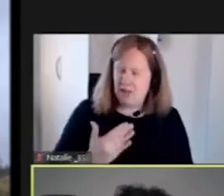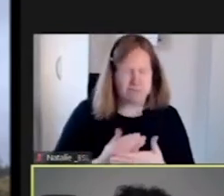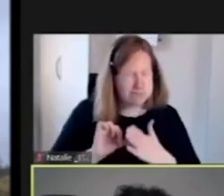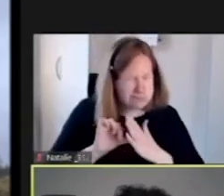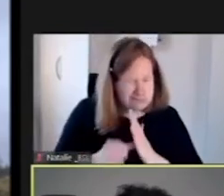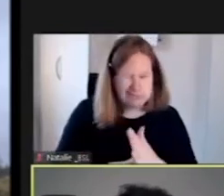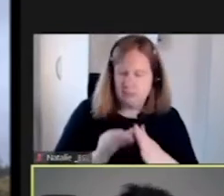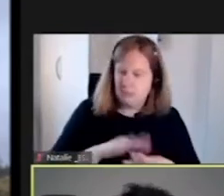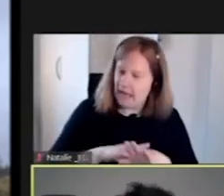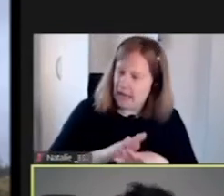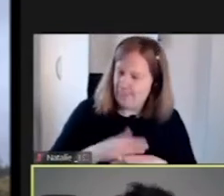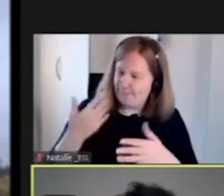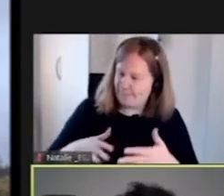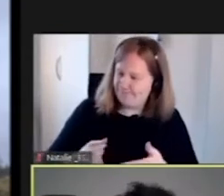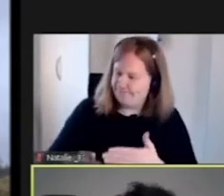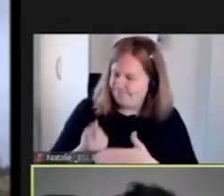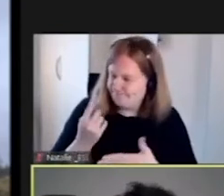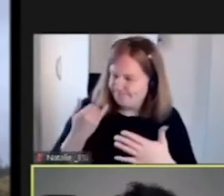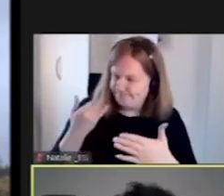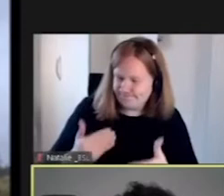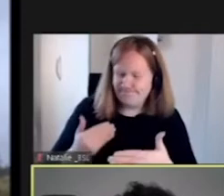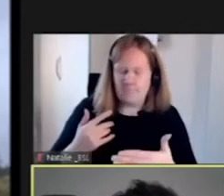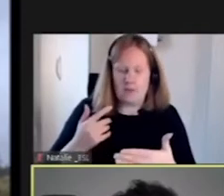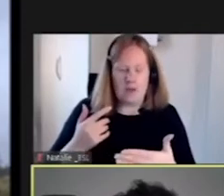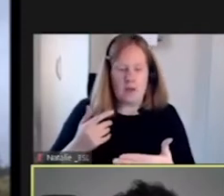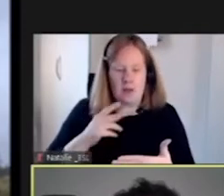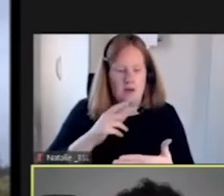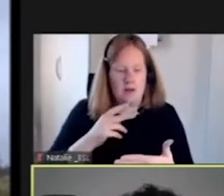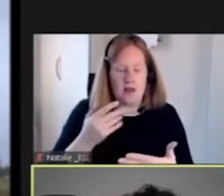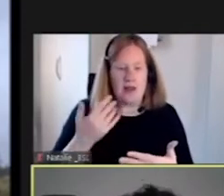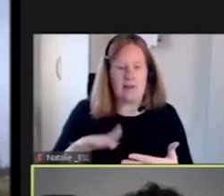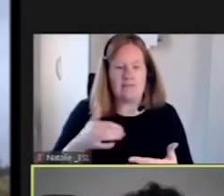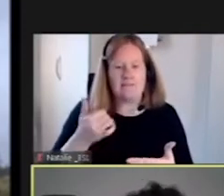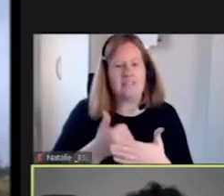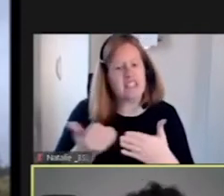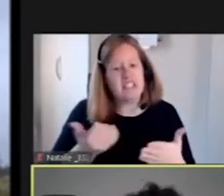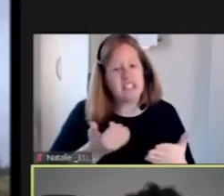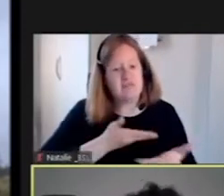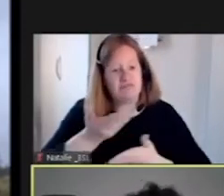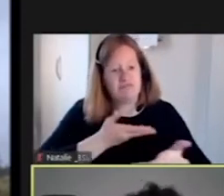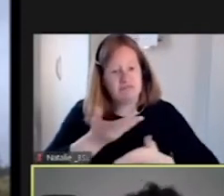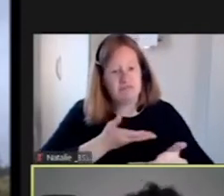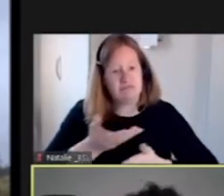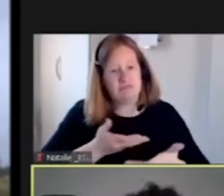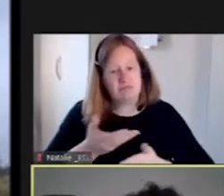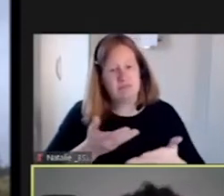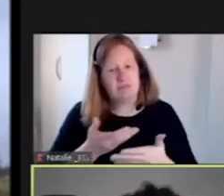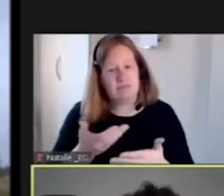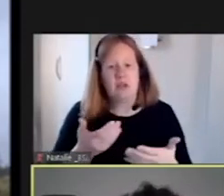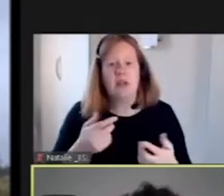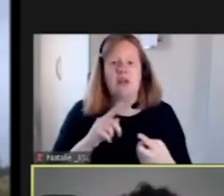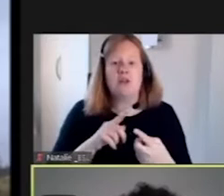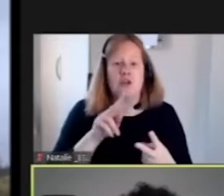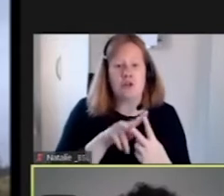I had a really amazing experience with counselling. And the two